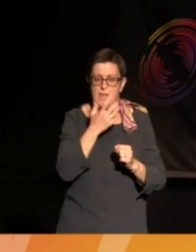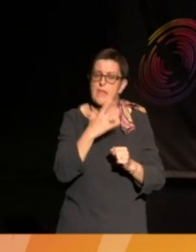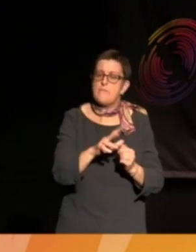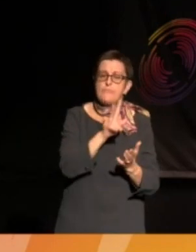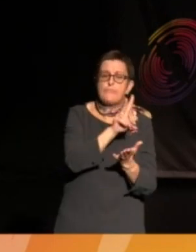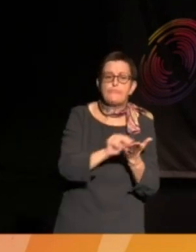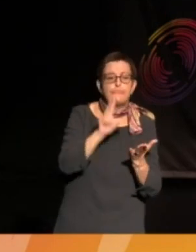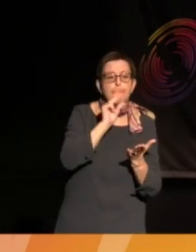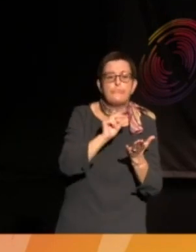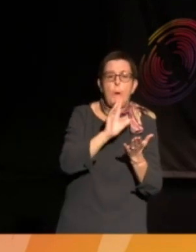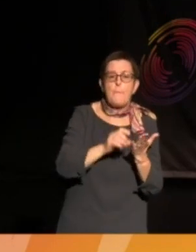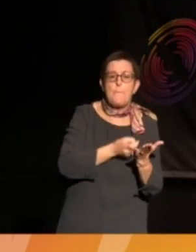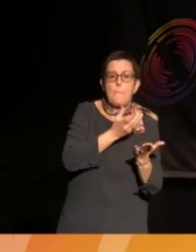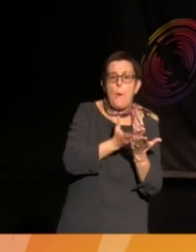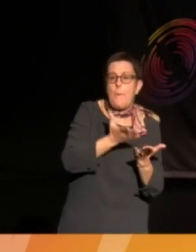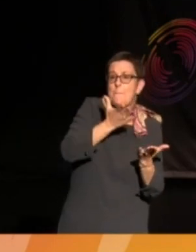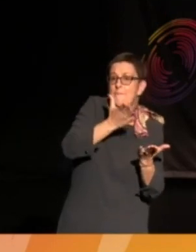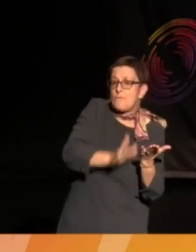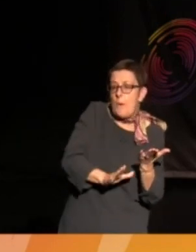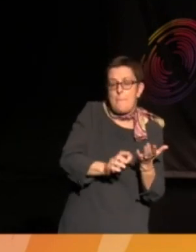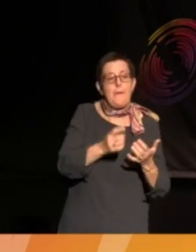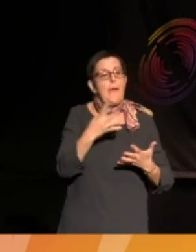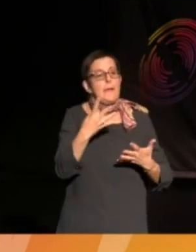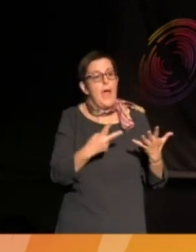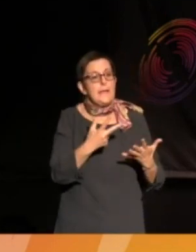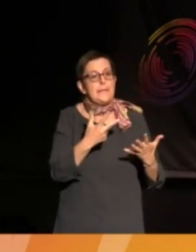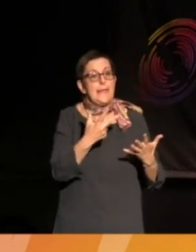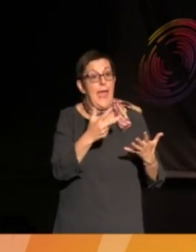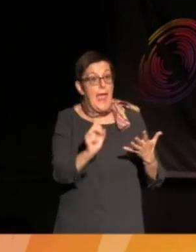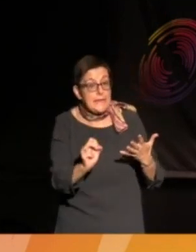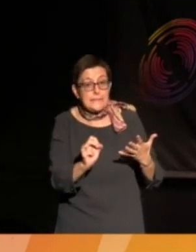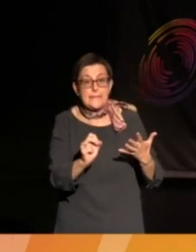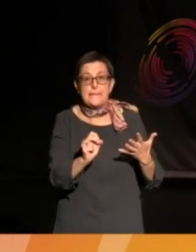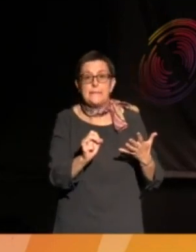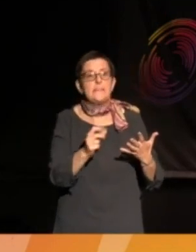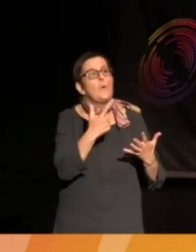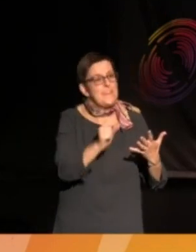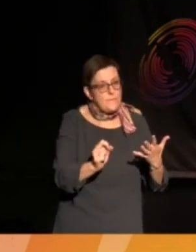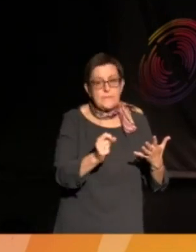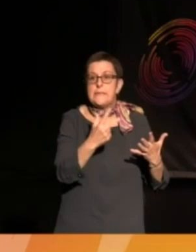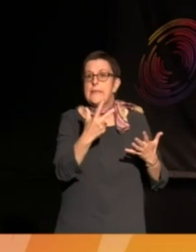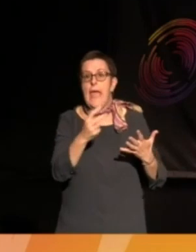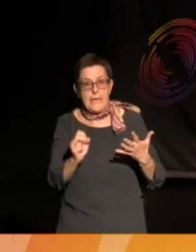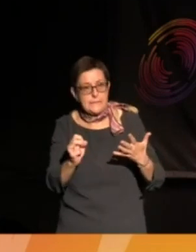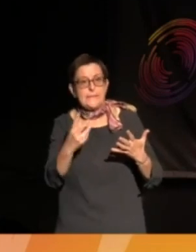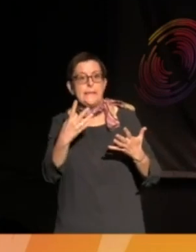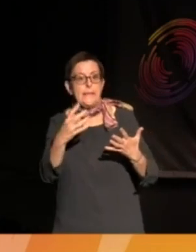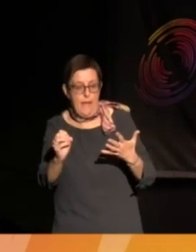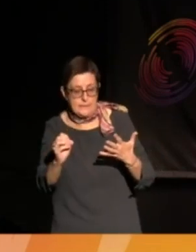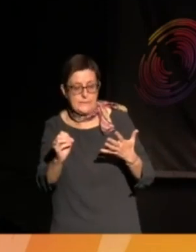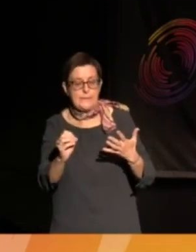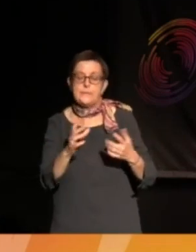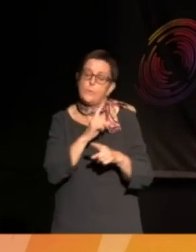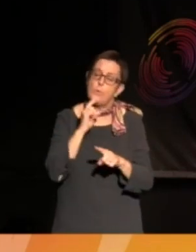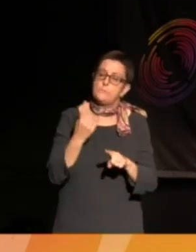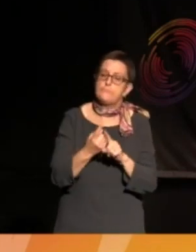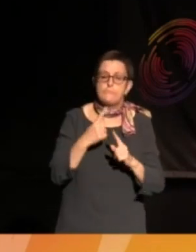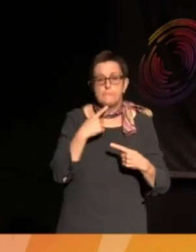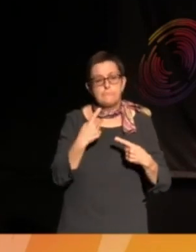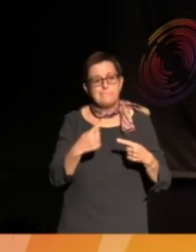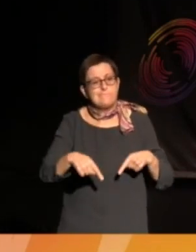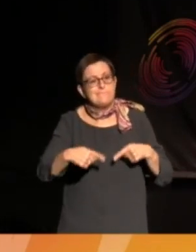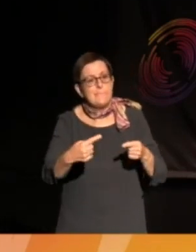huge racial injustice and the police action against young people and not just young people